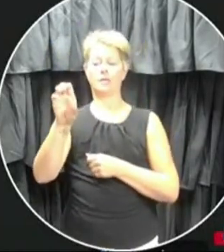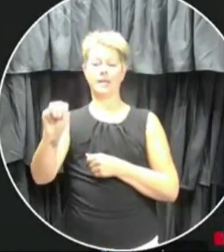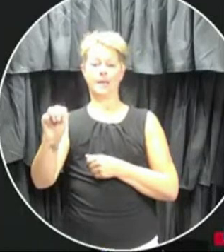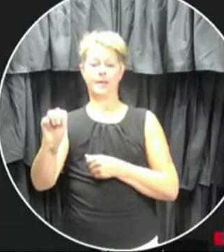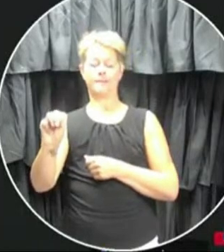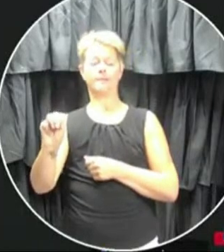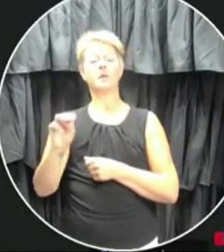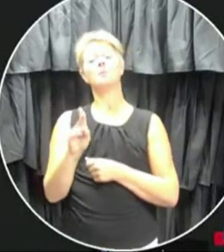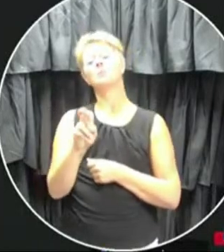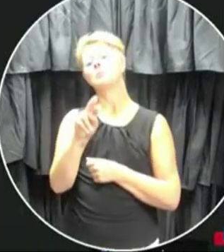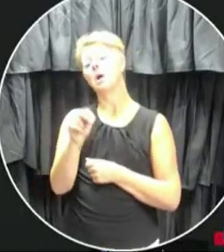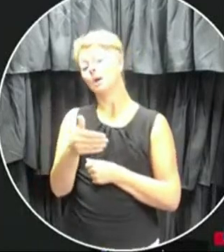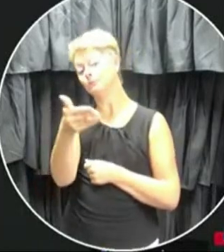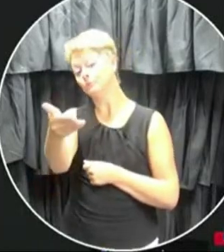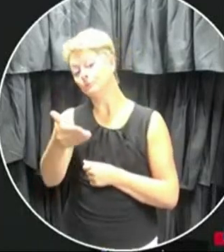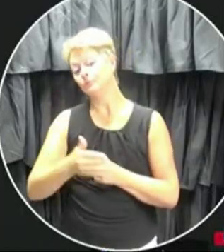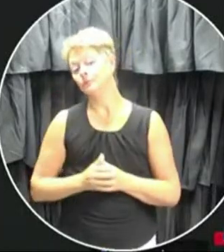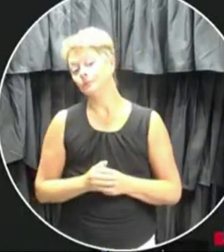can unmute yourself, sir.